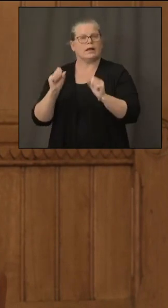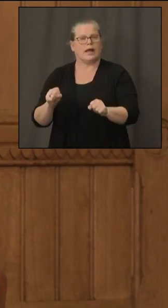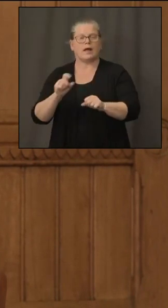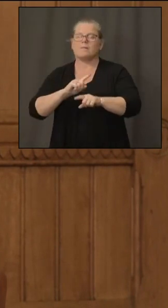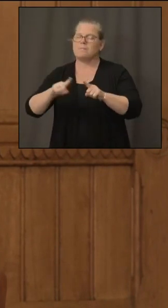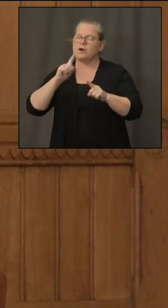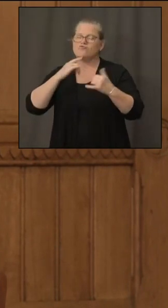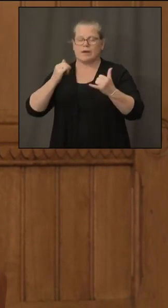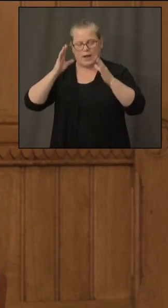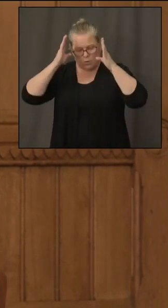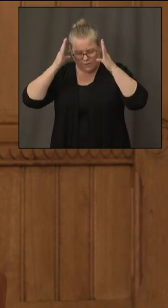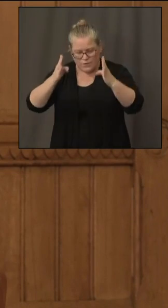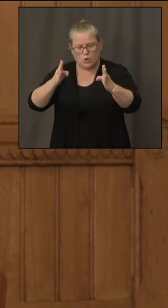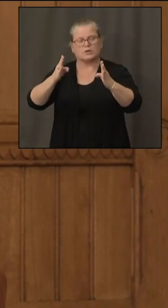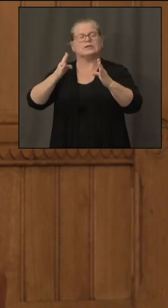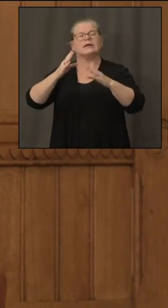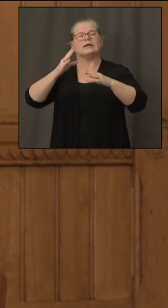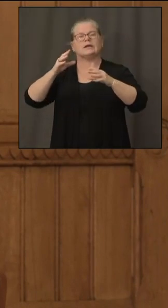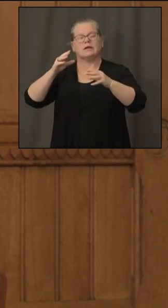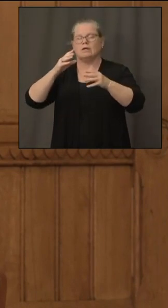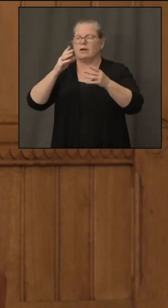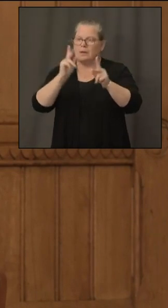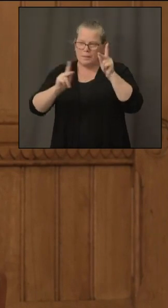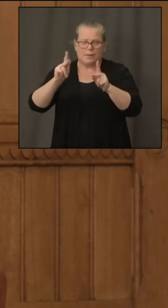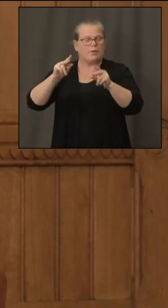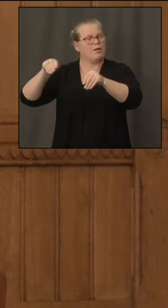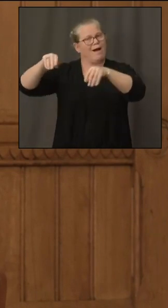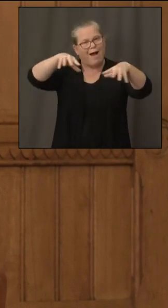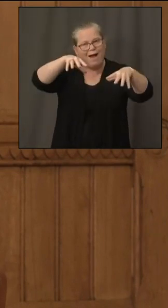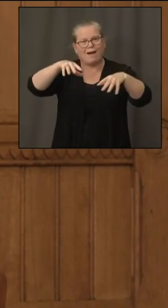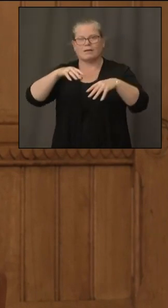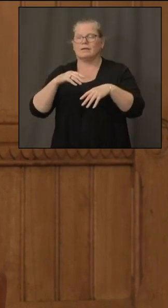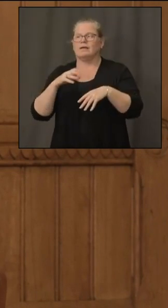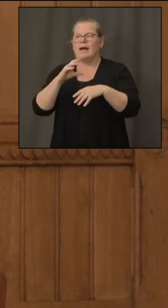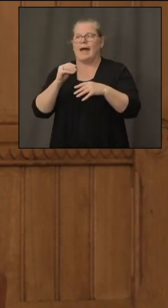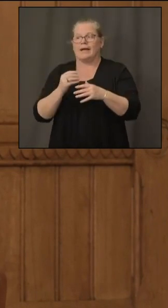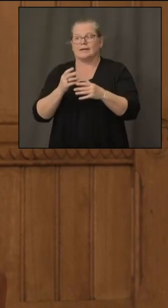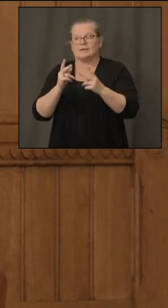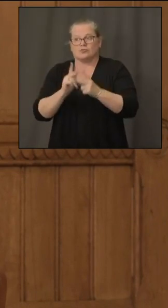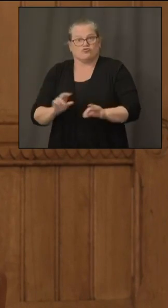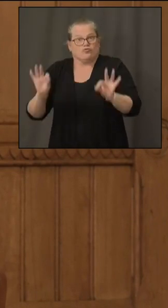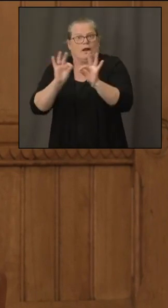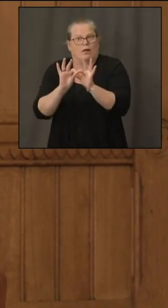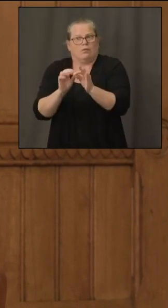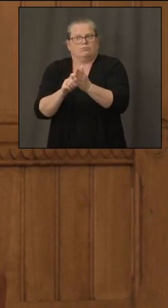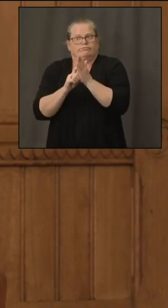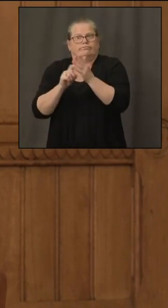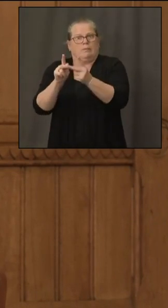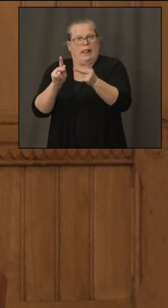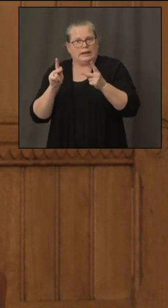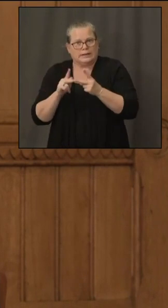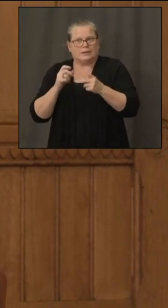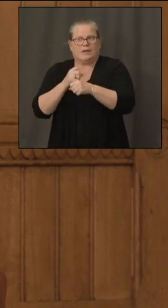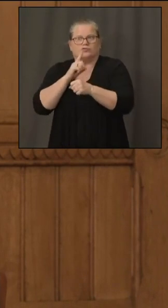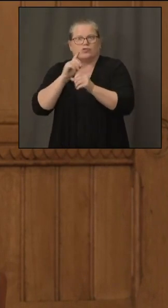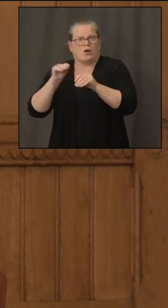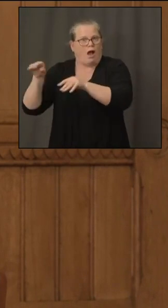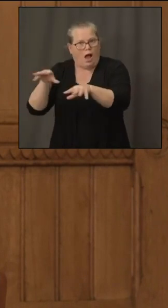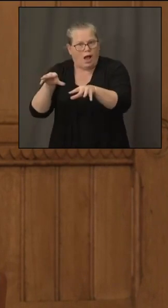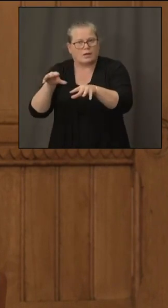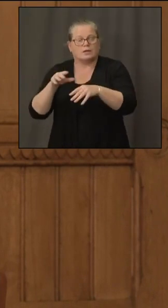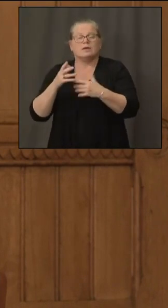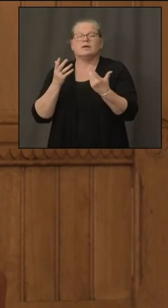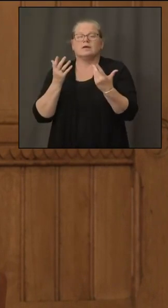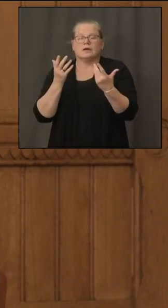addressing critical facilities uh the time for uh then assessing um how the utility uh whether they uh